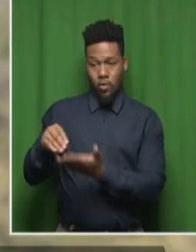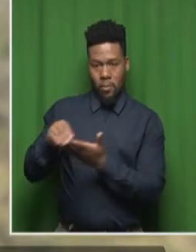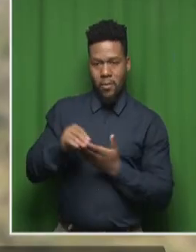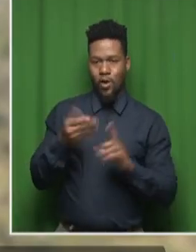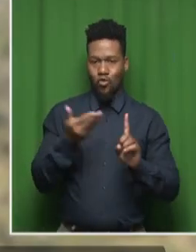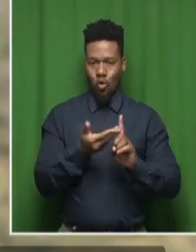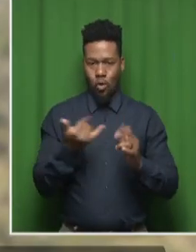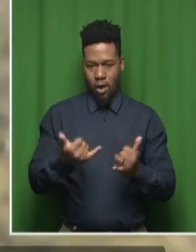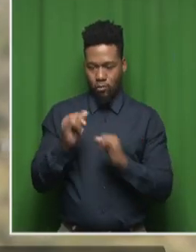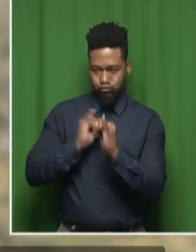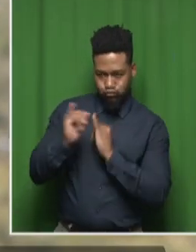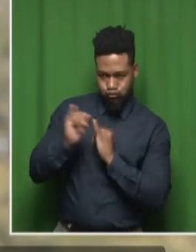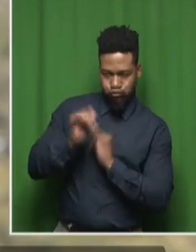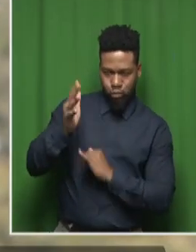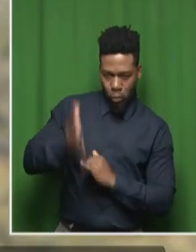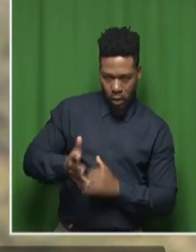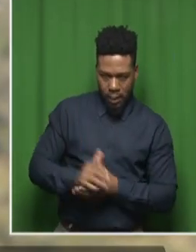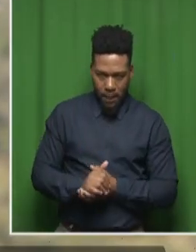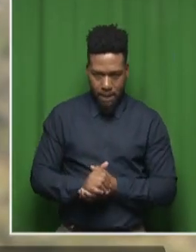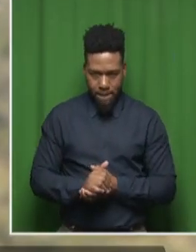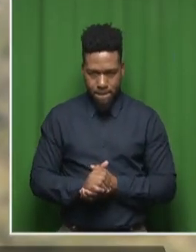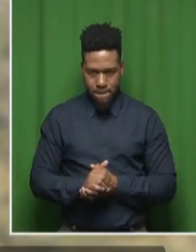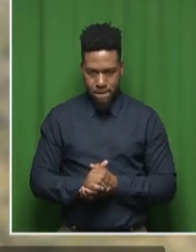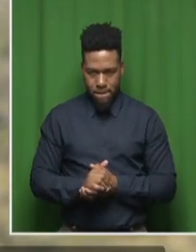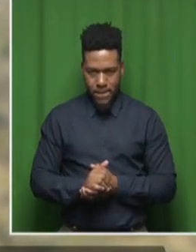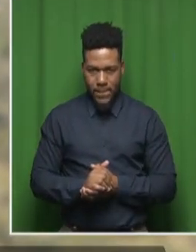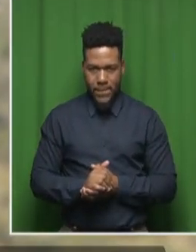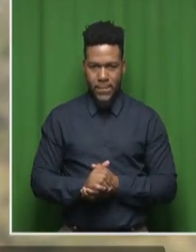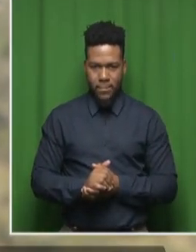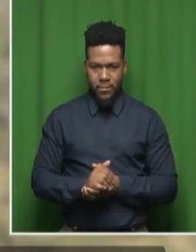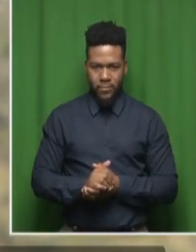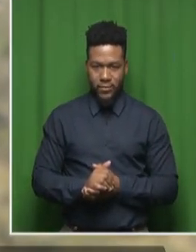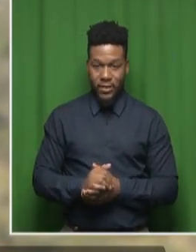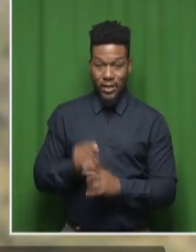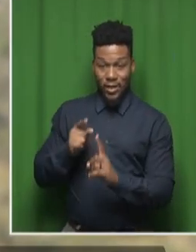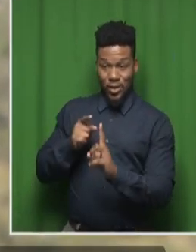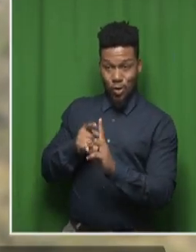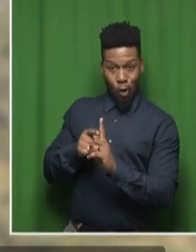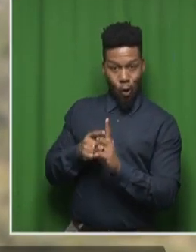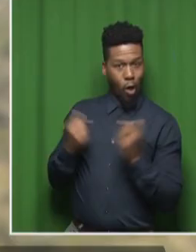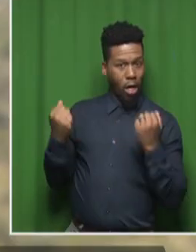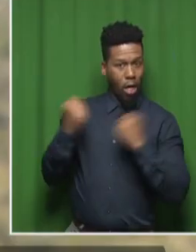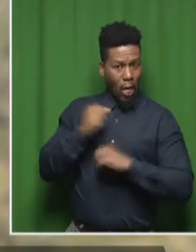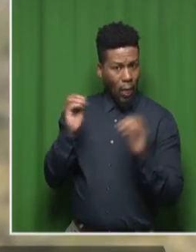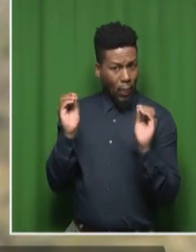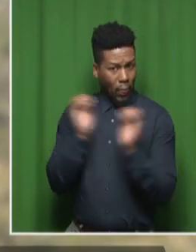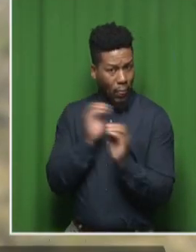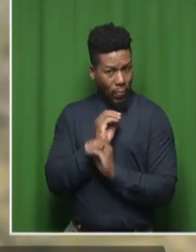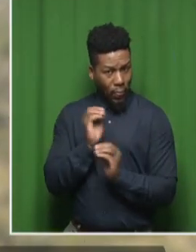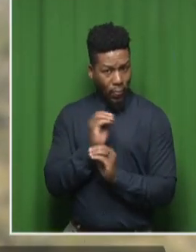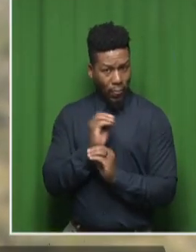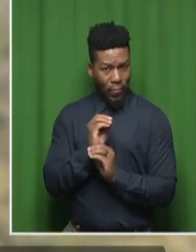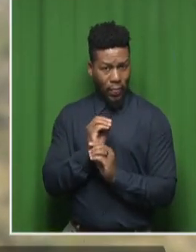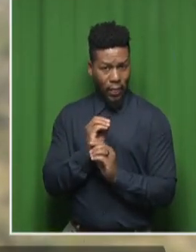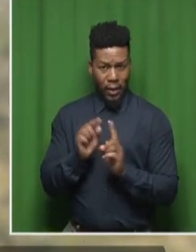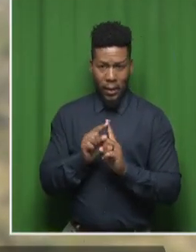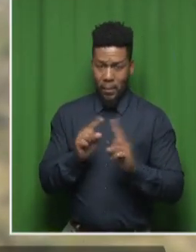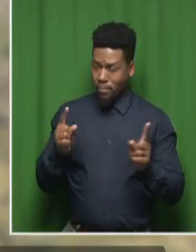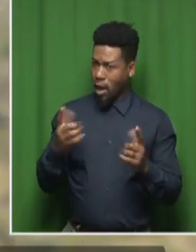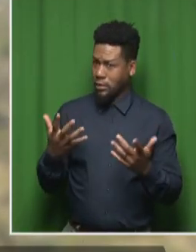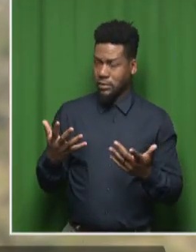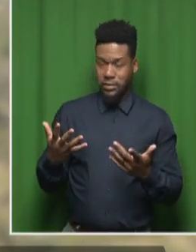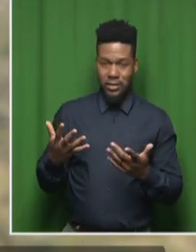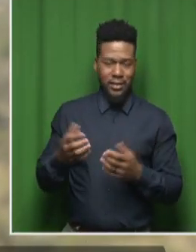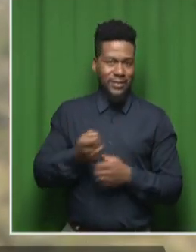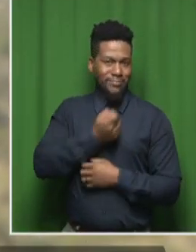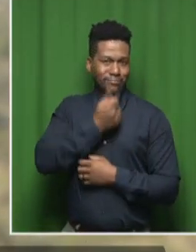the conversation at this point. She's got a little less clothing on than me, but she seems to be brightening up the day with